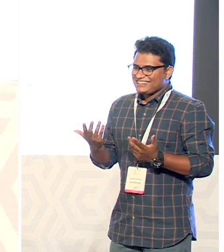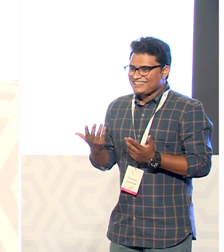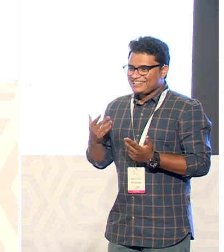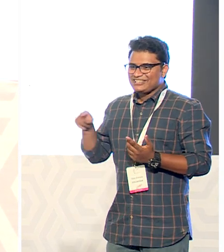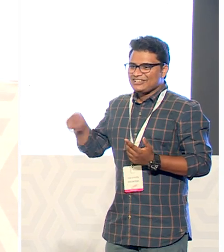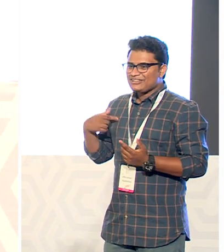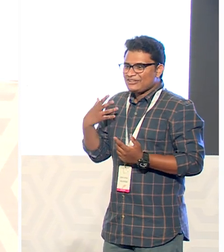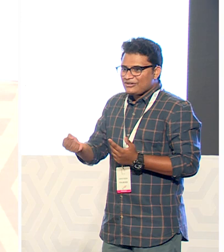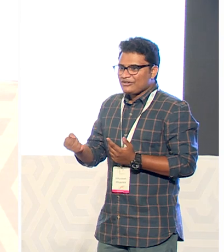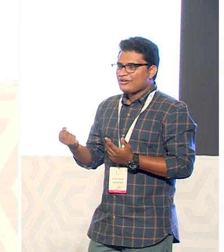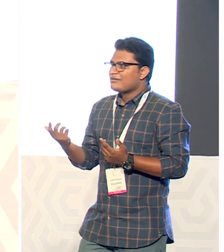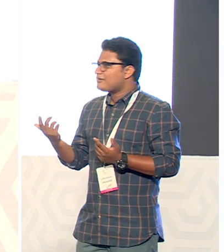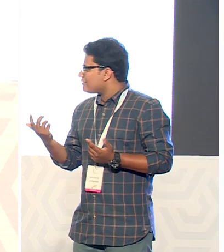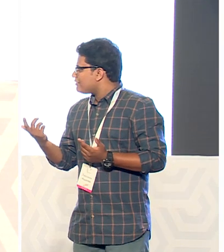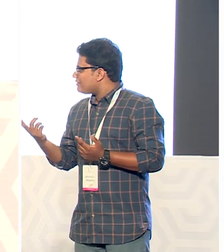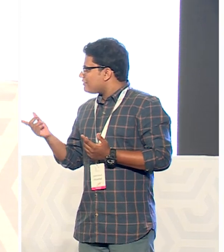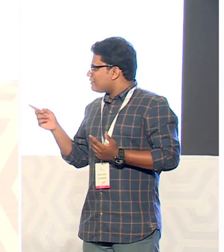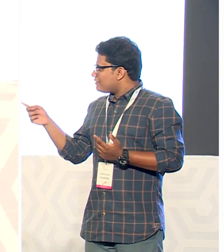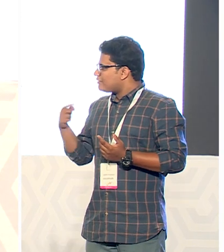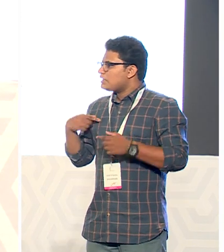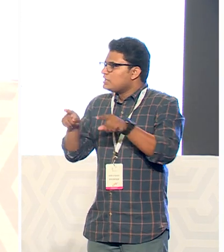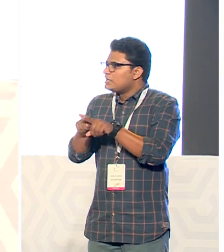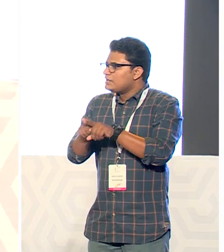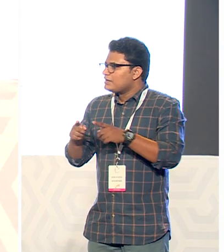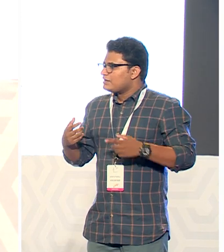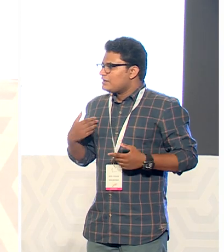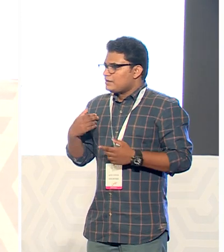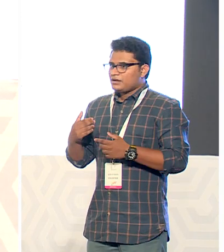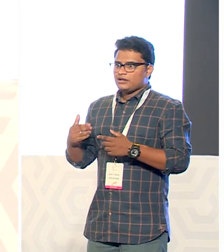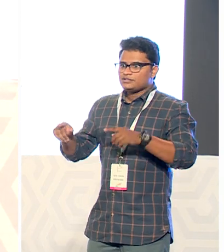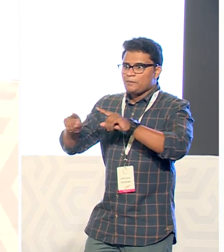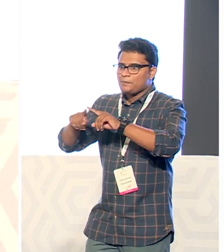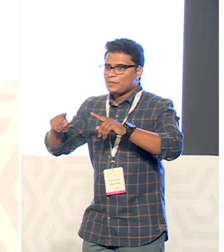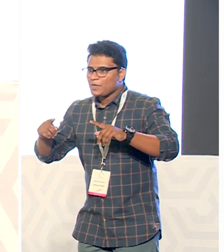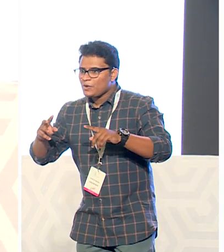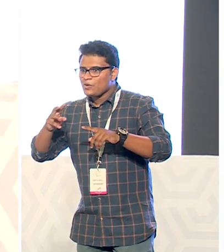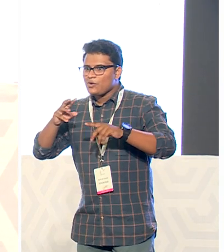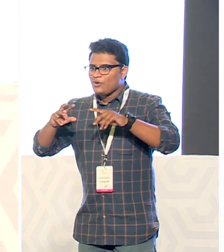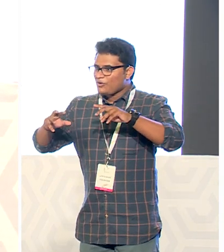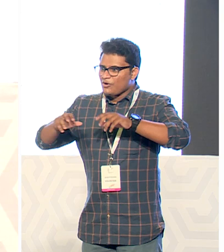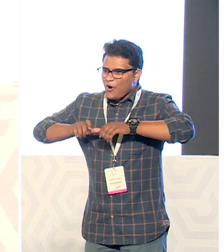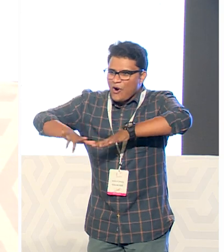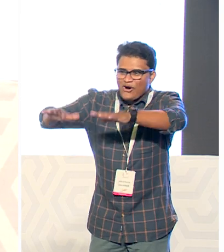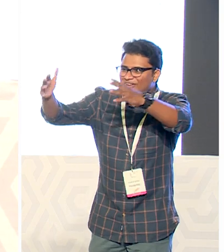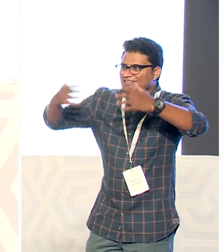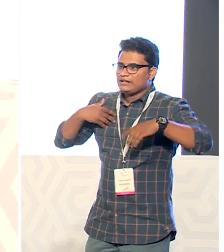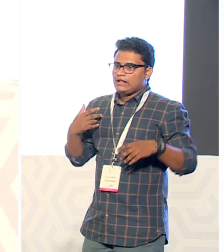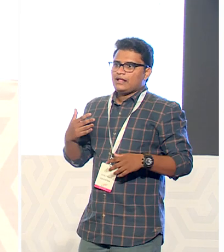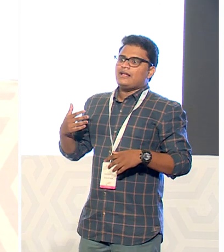just about wet my feet in the vast ocean of teaching and research as a career